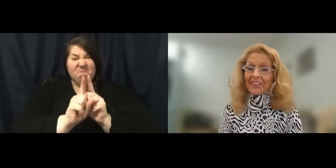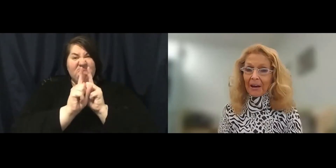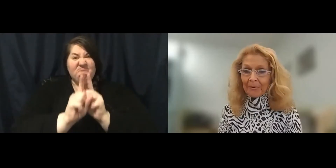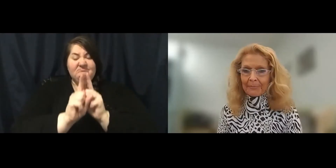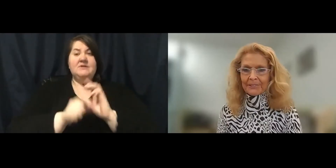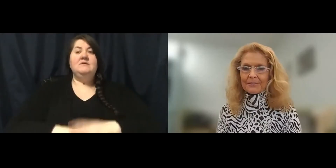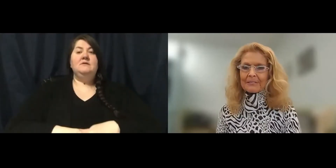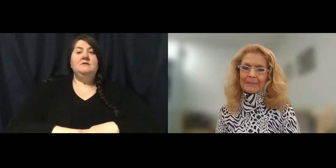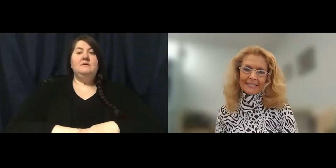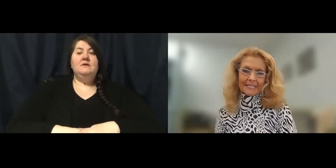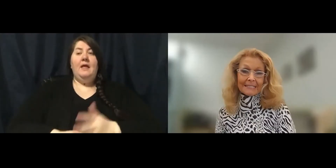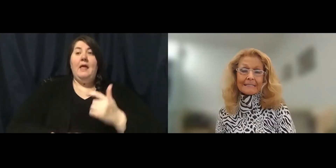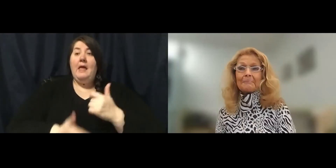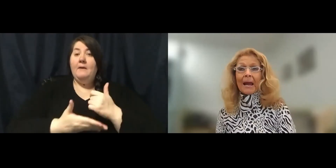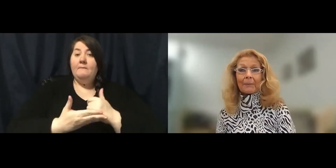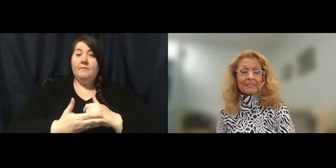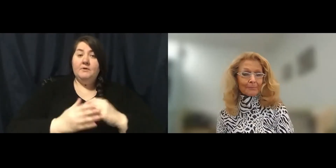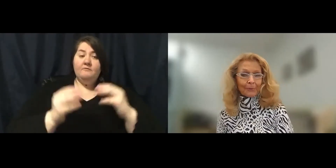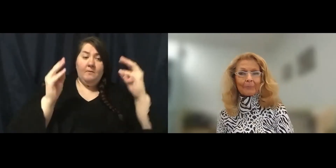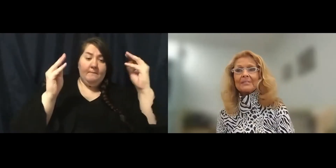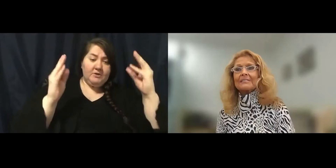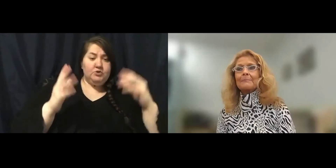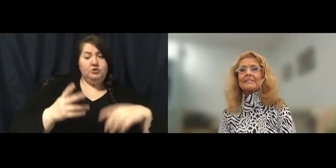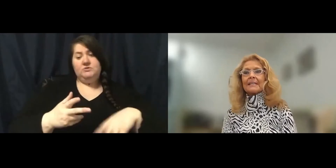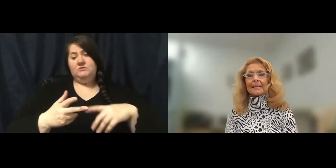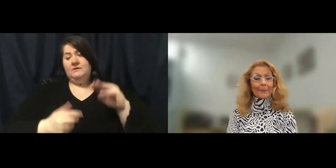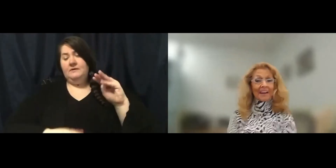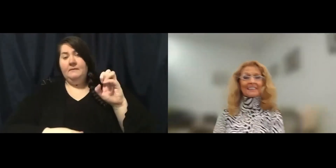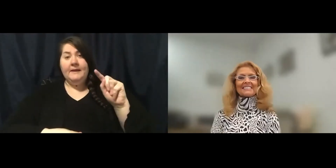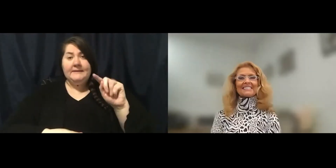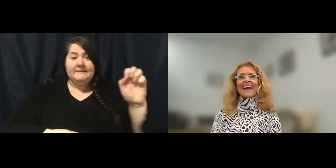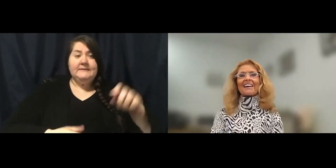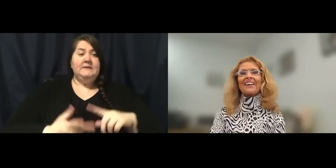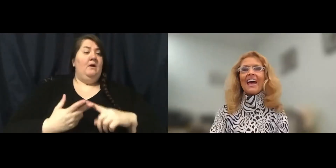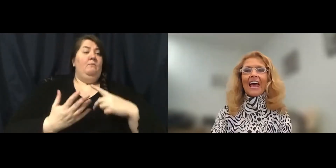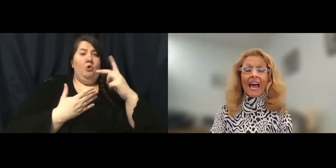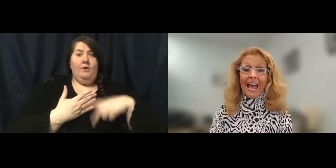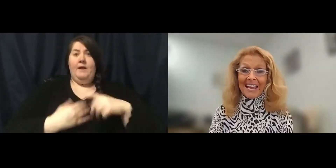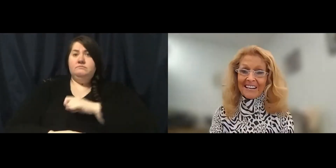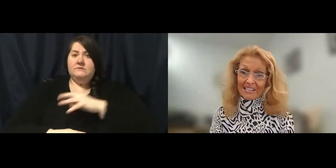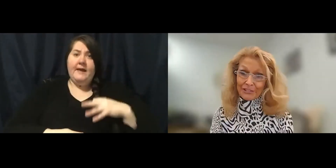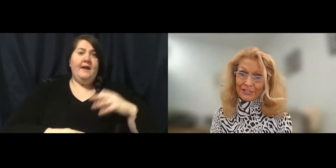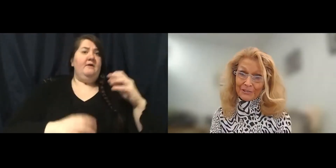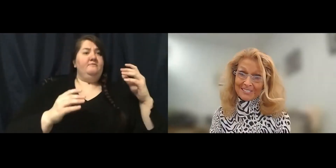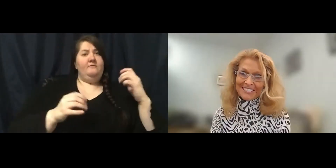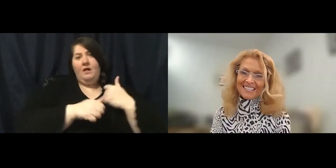With the help of mentors, mentees, parents, program participants, alumni, staff, and a generous $10